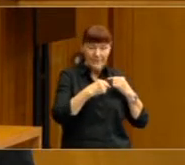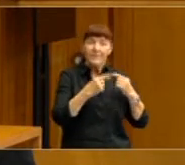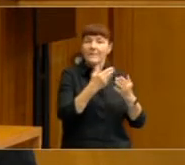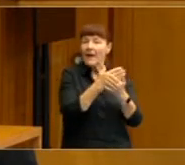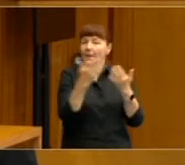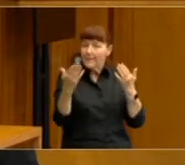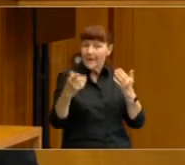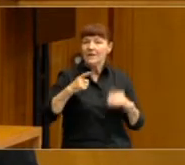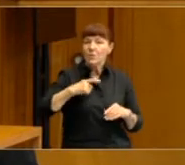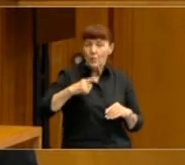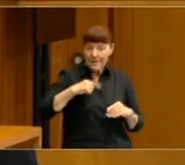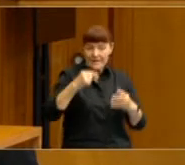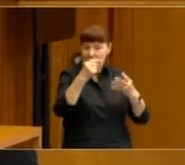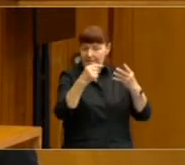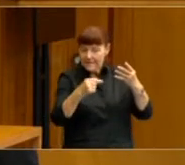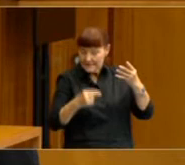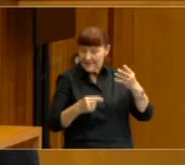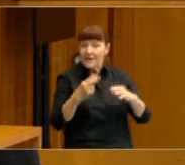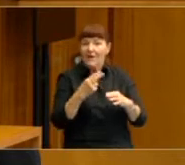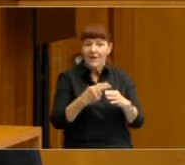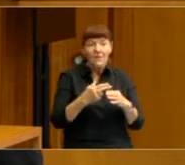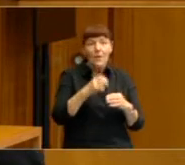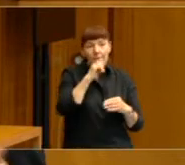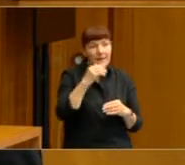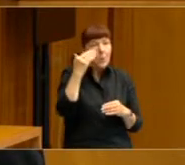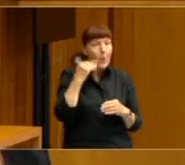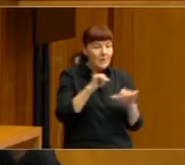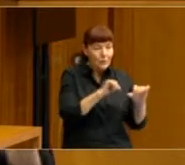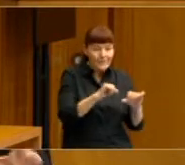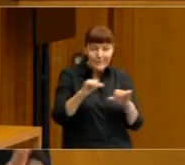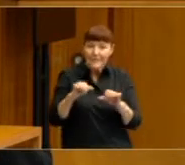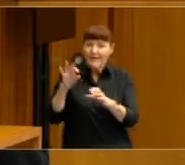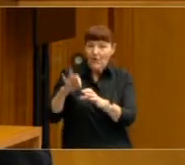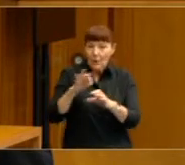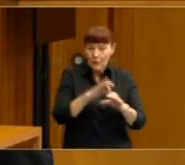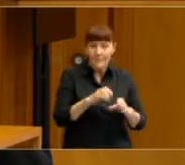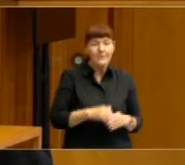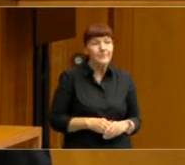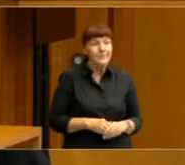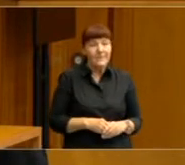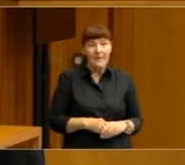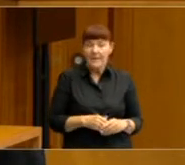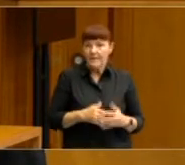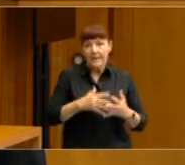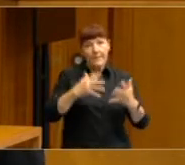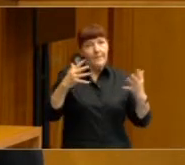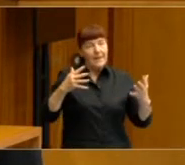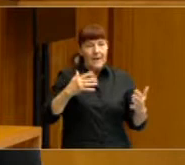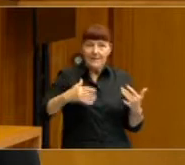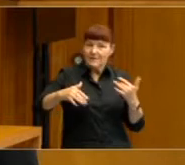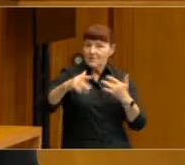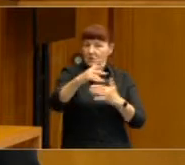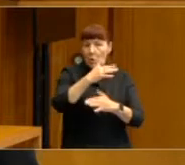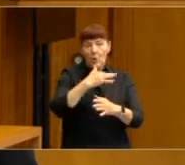of gender and voting in Australia. Firstly, tremendous social changes within the